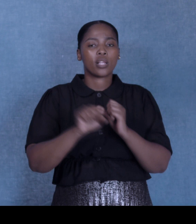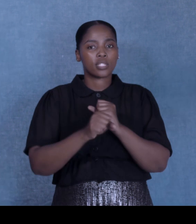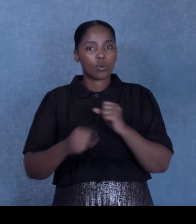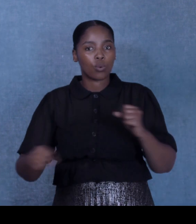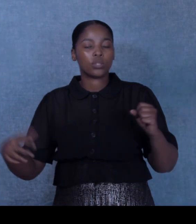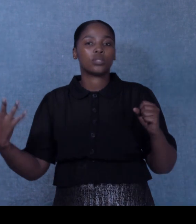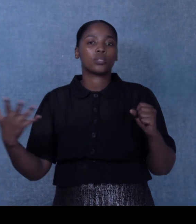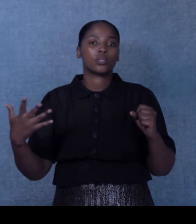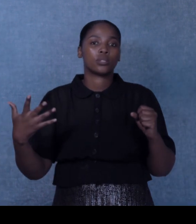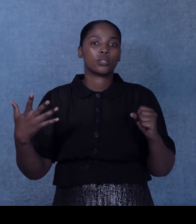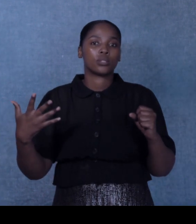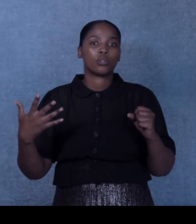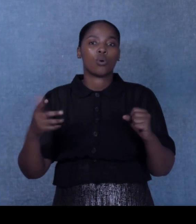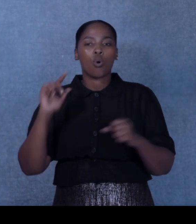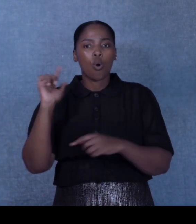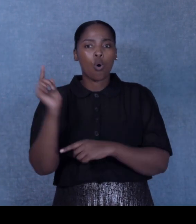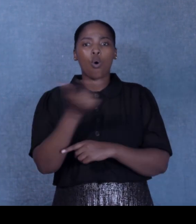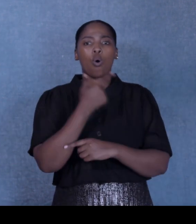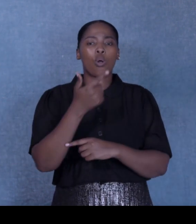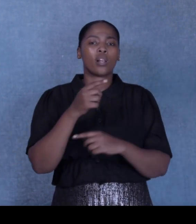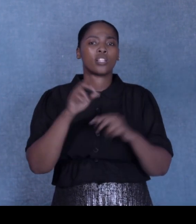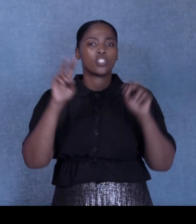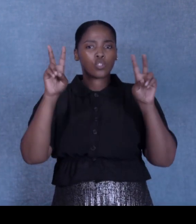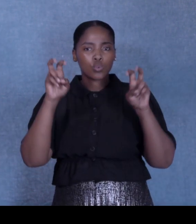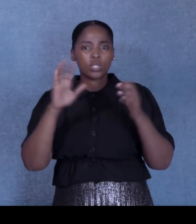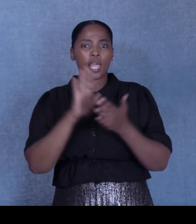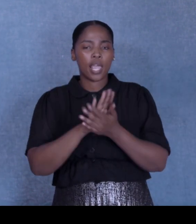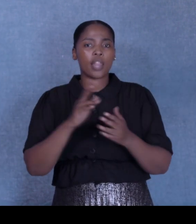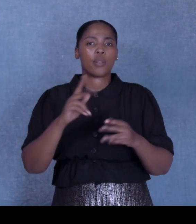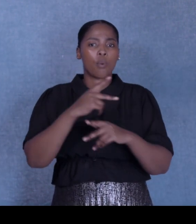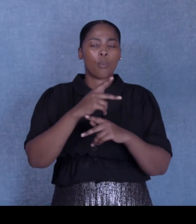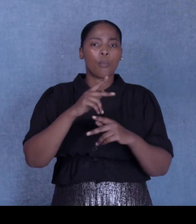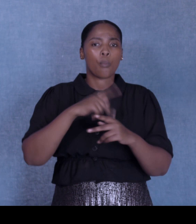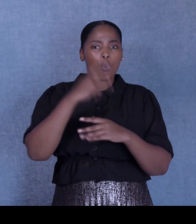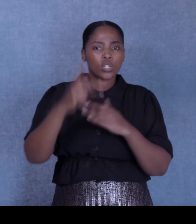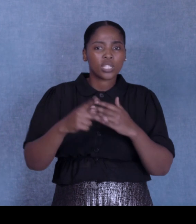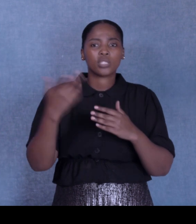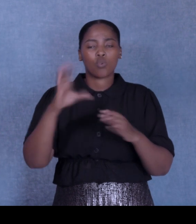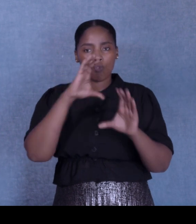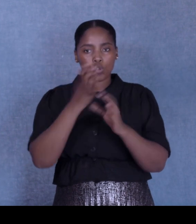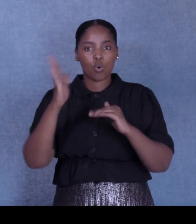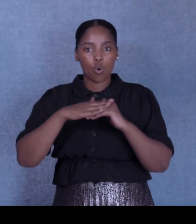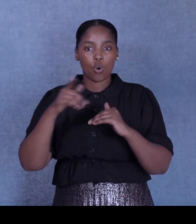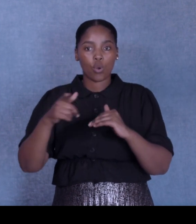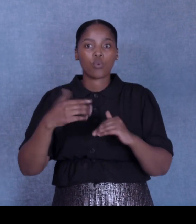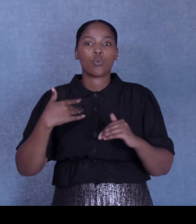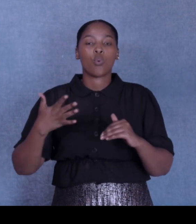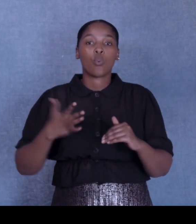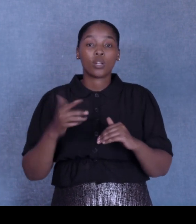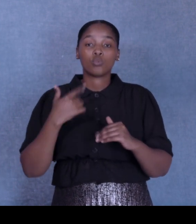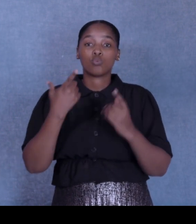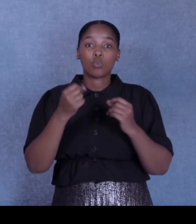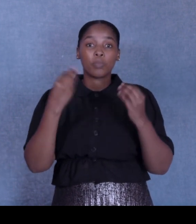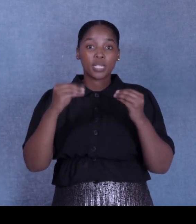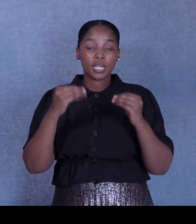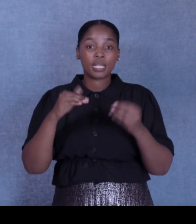Just recently we've developed a whole range of issues and projects that we're focusing on all around trying to make doing business in the